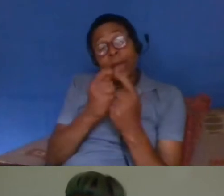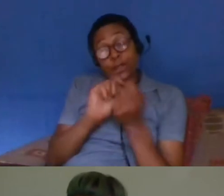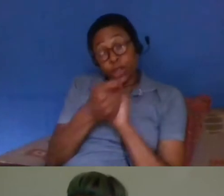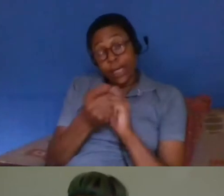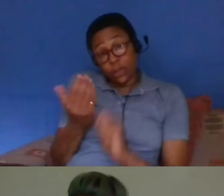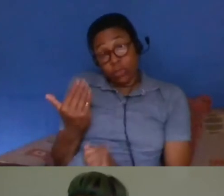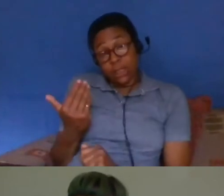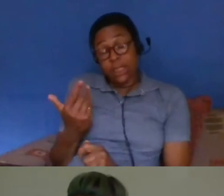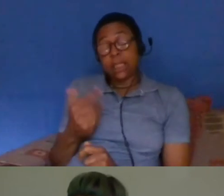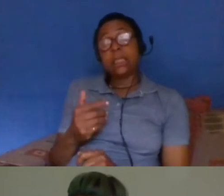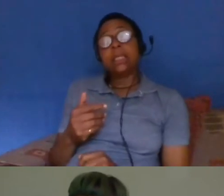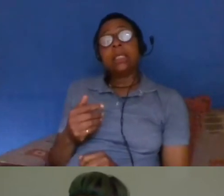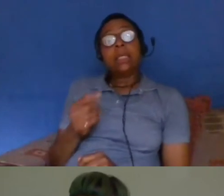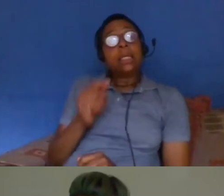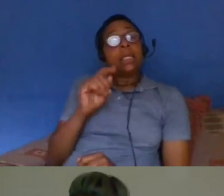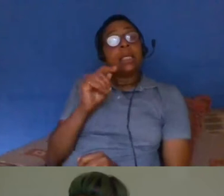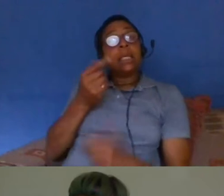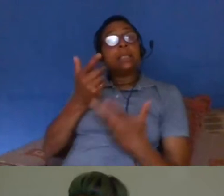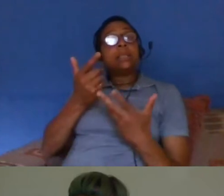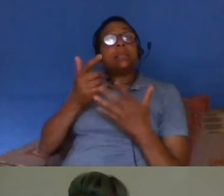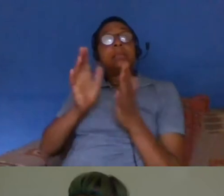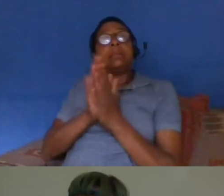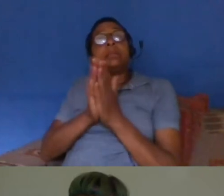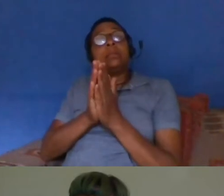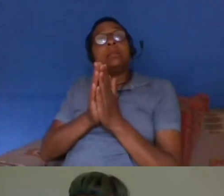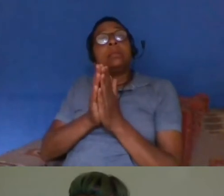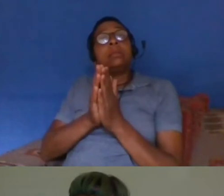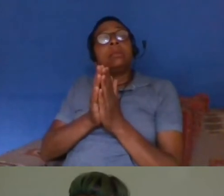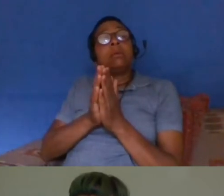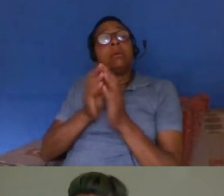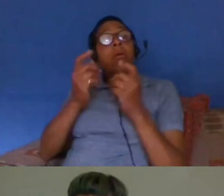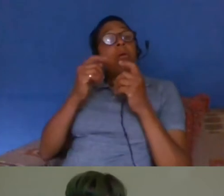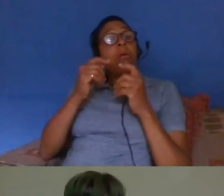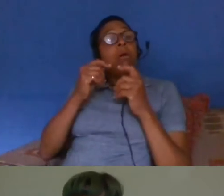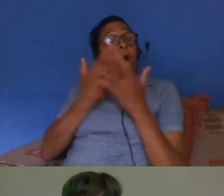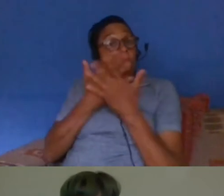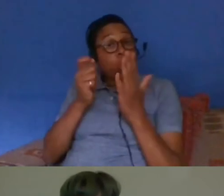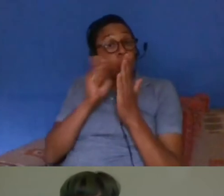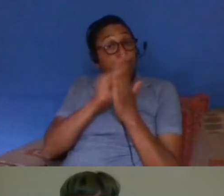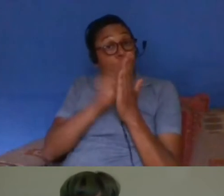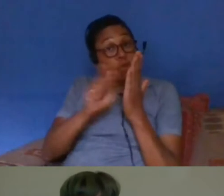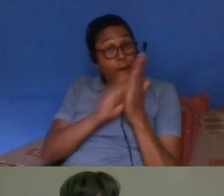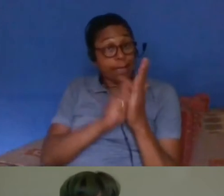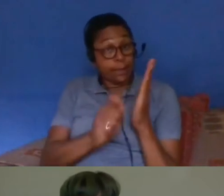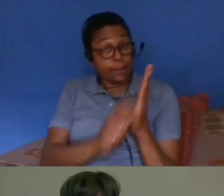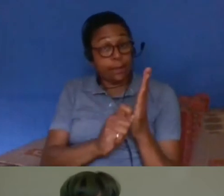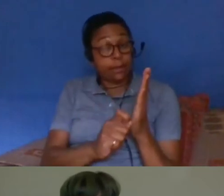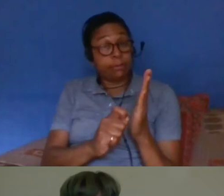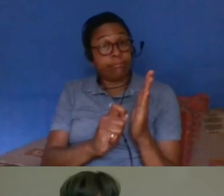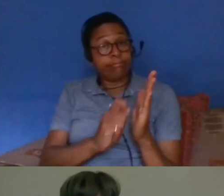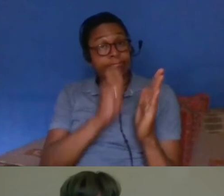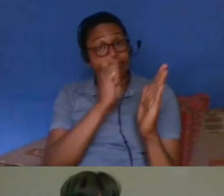appetite amongst mainstream journalists to document injustices in the public sphere as well